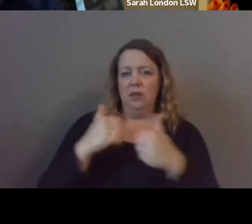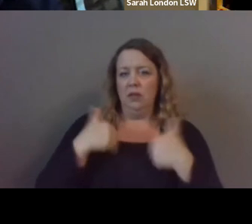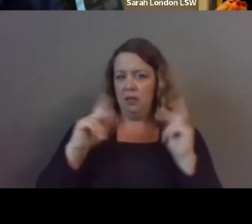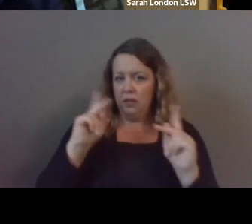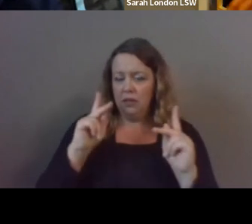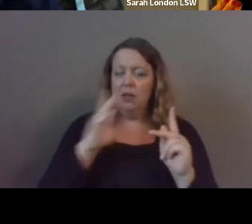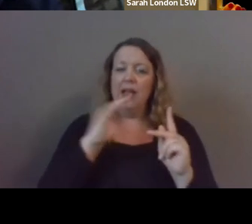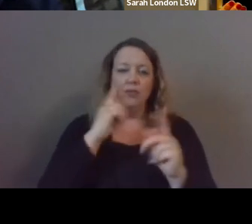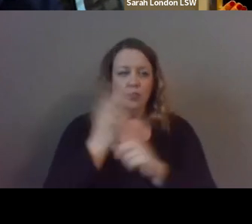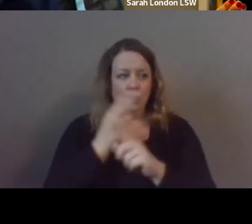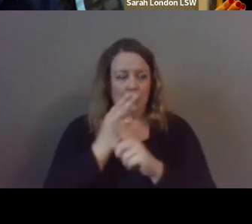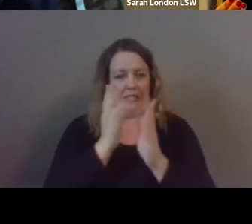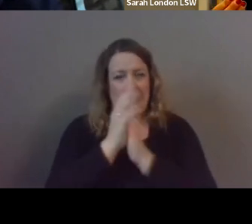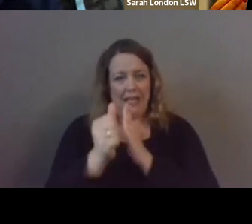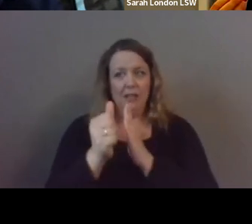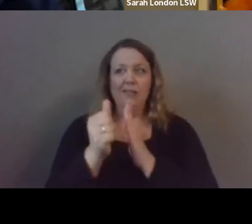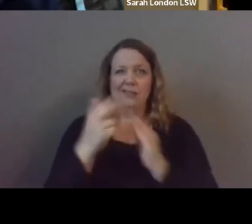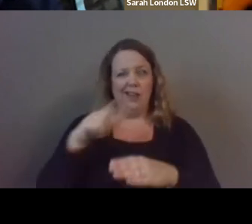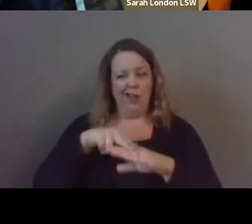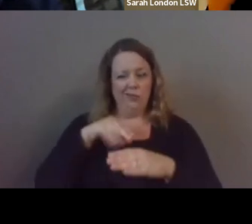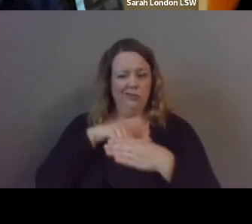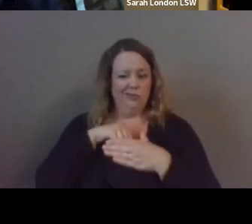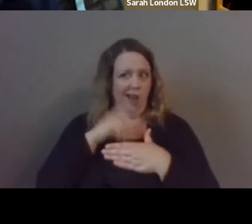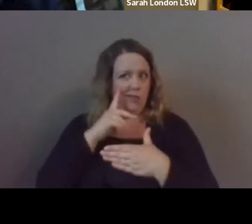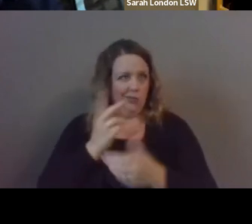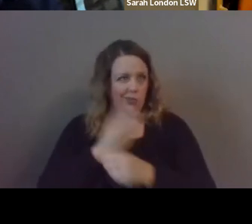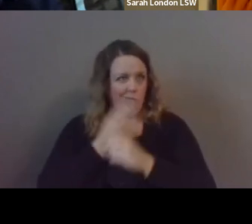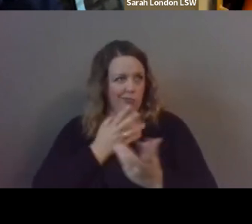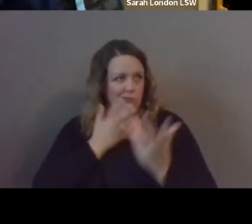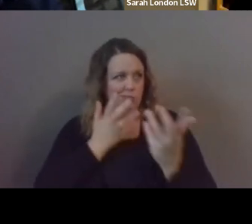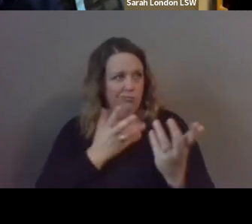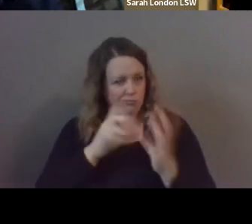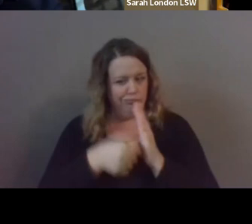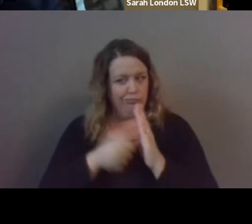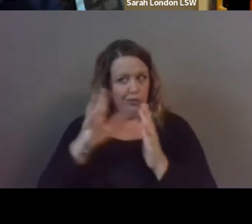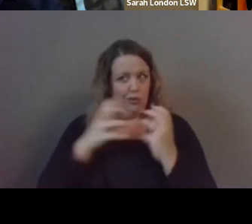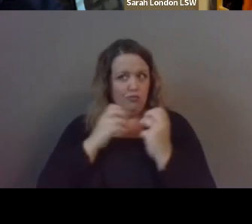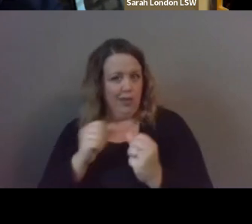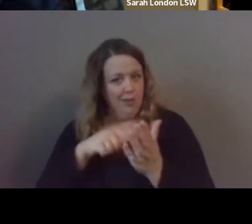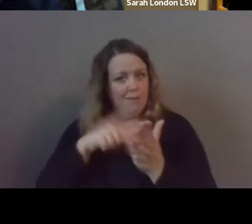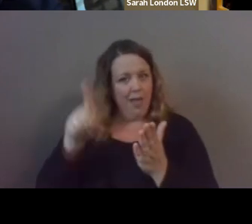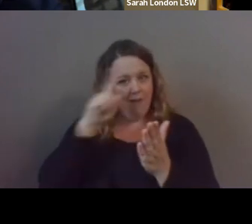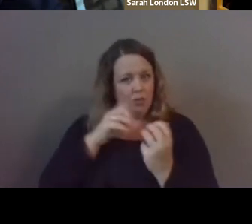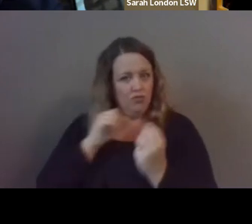utilize a skill that comes naturally to them um and emphasize their strengths and paying them for their strengths is something that our program